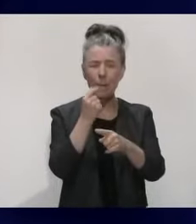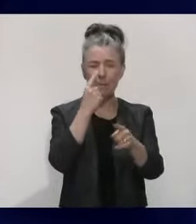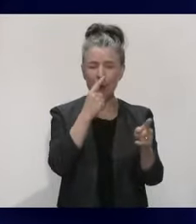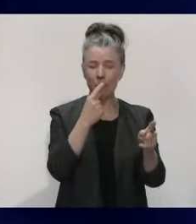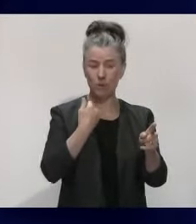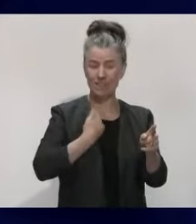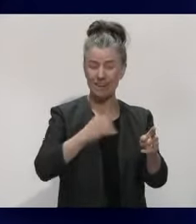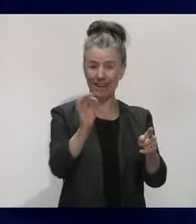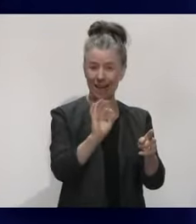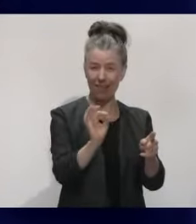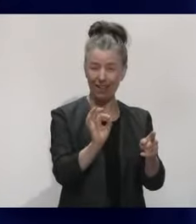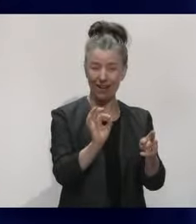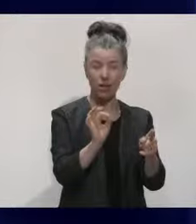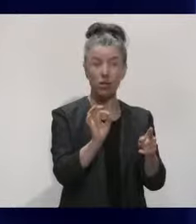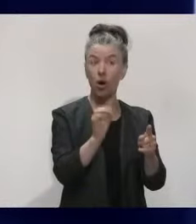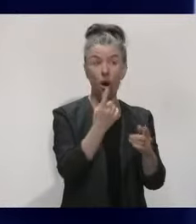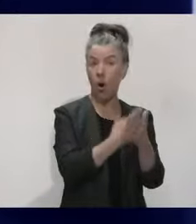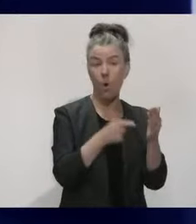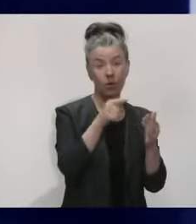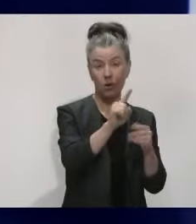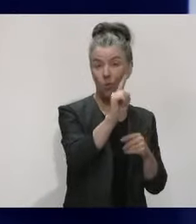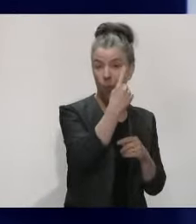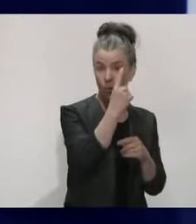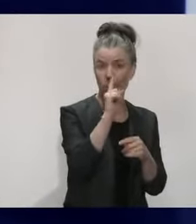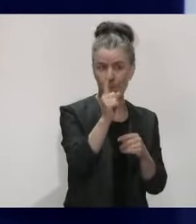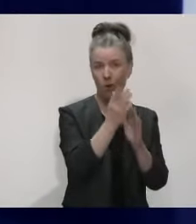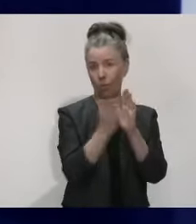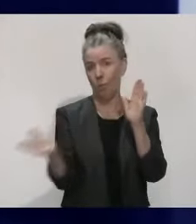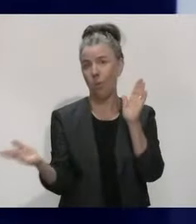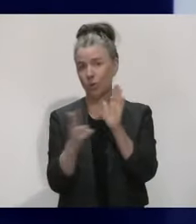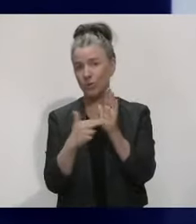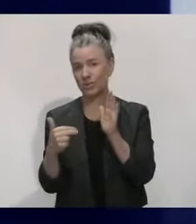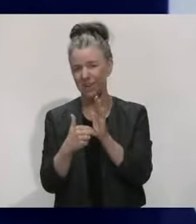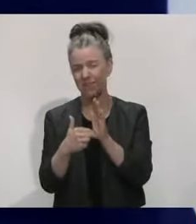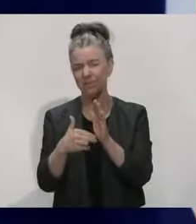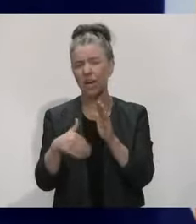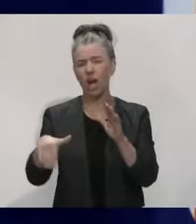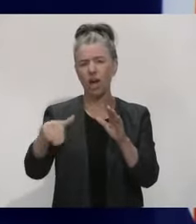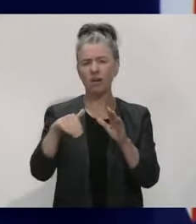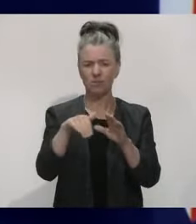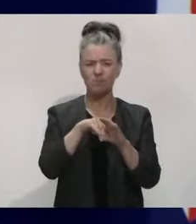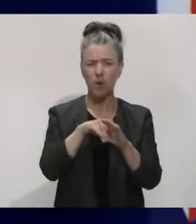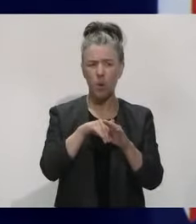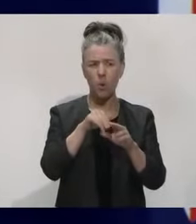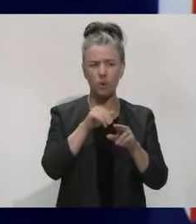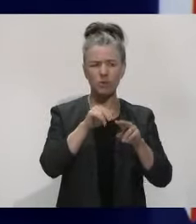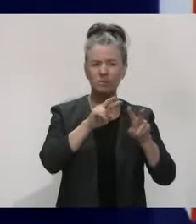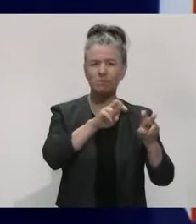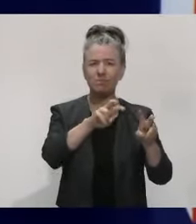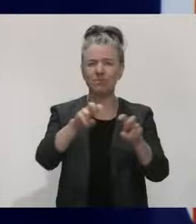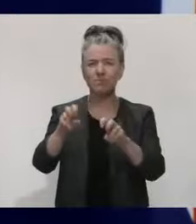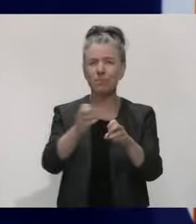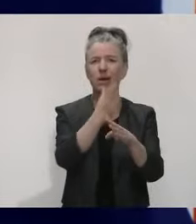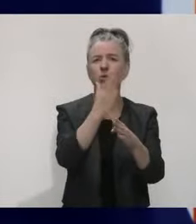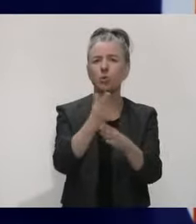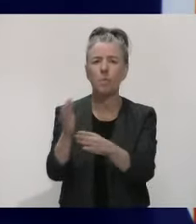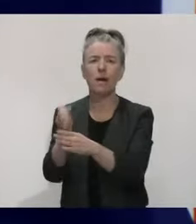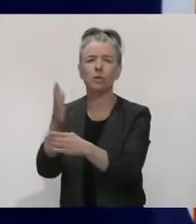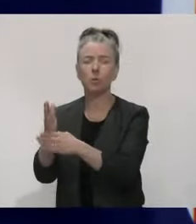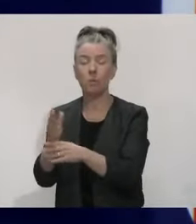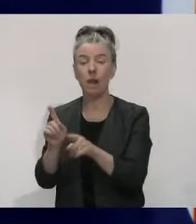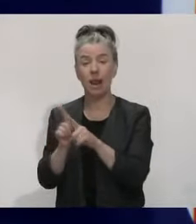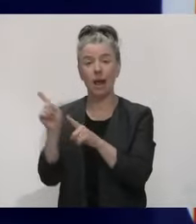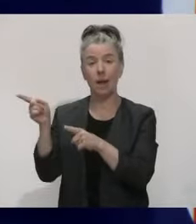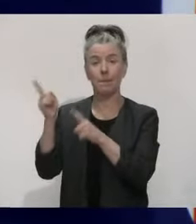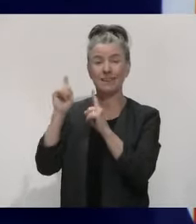just in Auckland, but around the country as part of our surveillance over the last week or two. And I think that message got out. And likewise, as the Minister said,